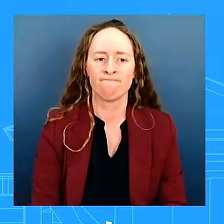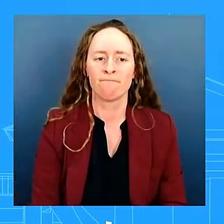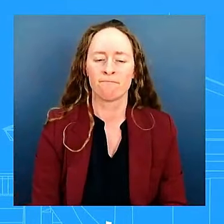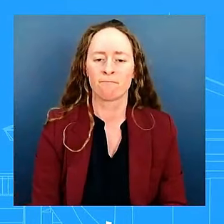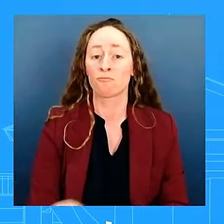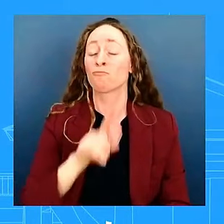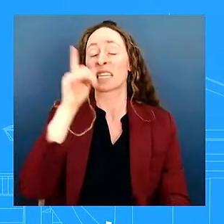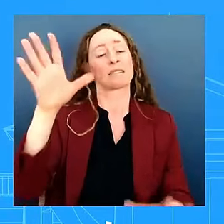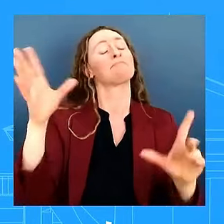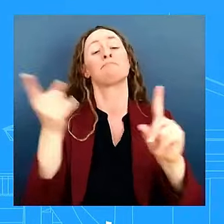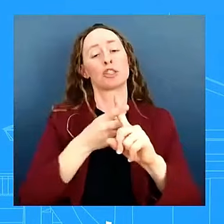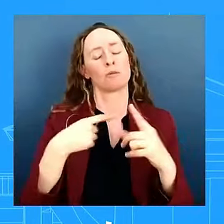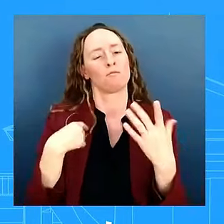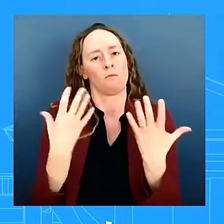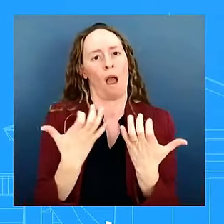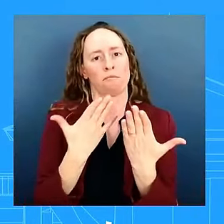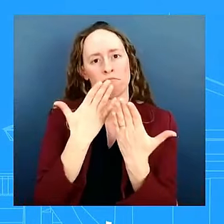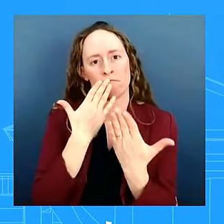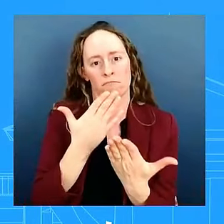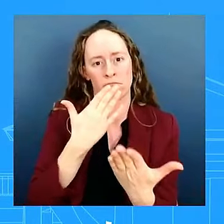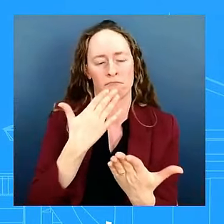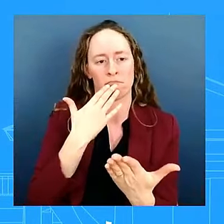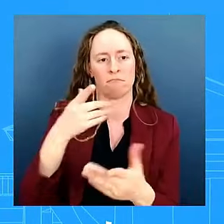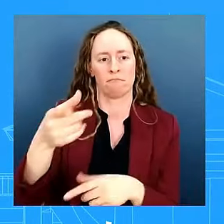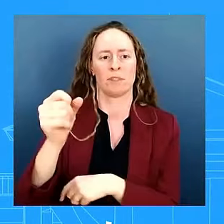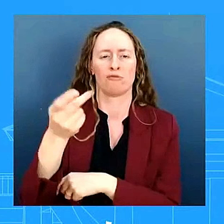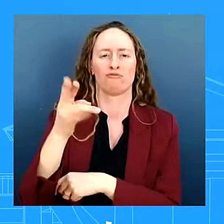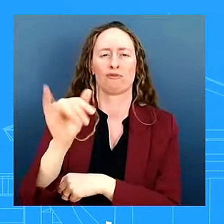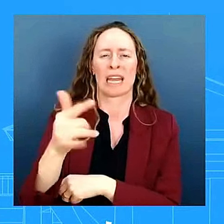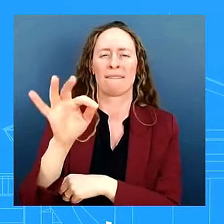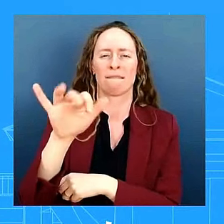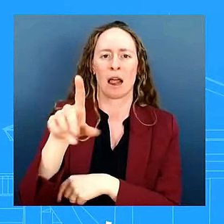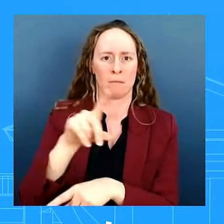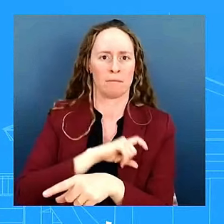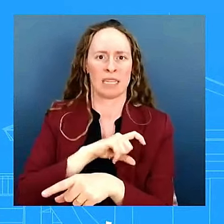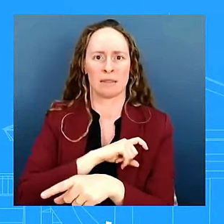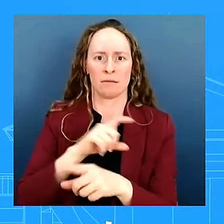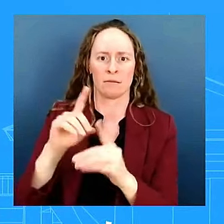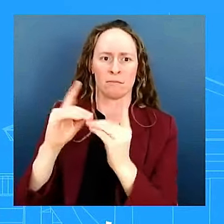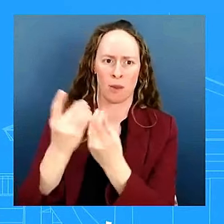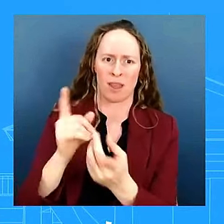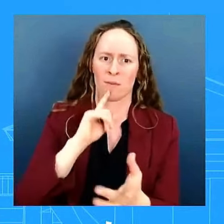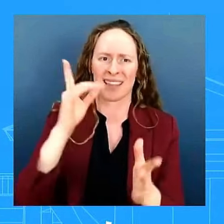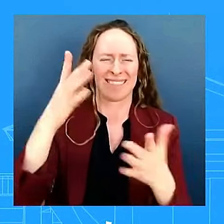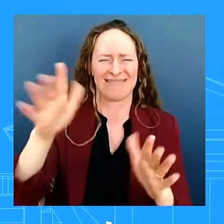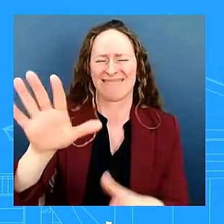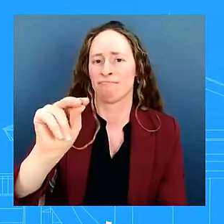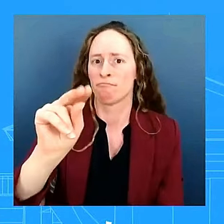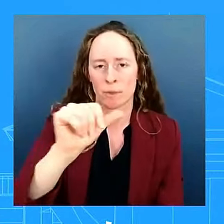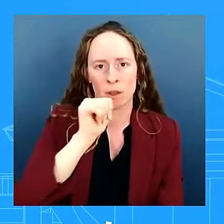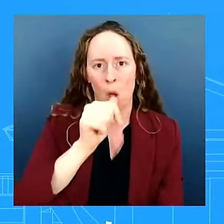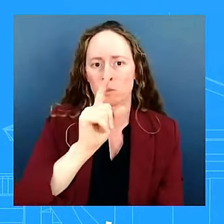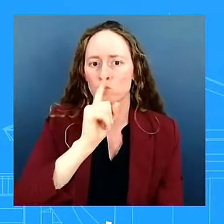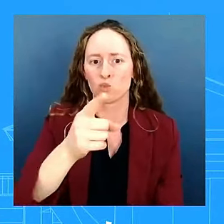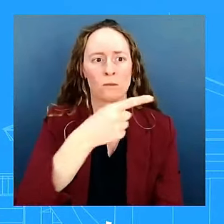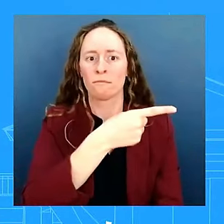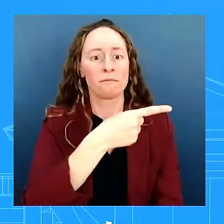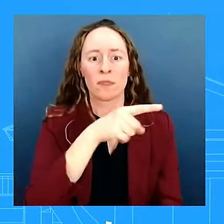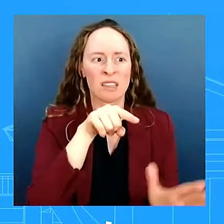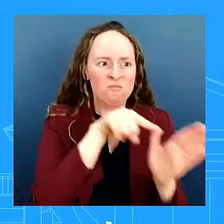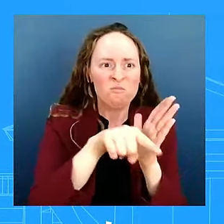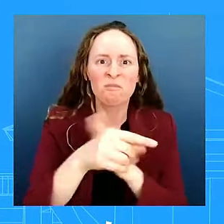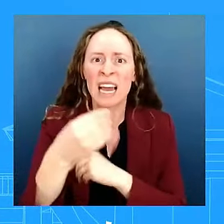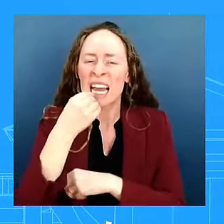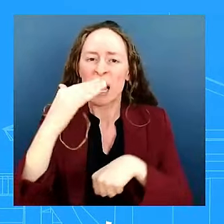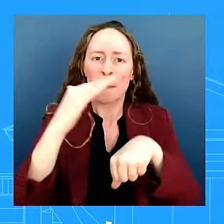again very bizarre hateful uh hateful smear uh and uh and that is something that we